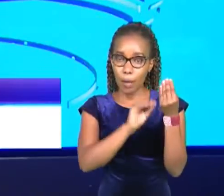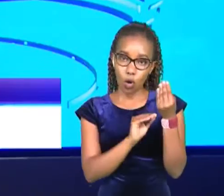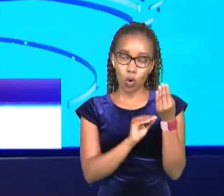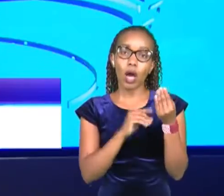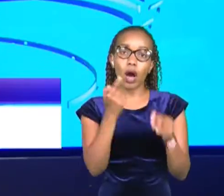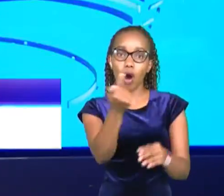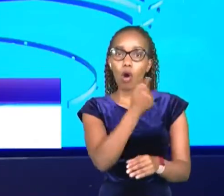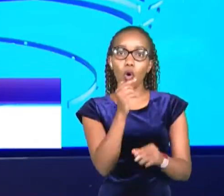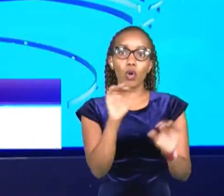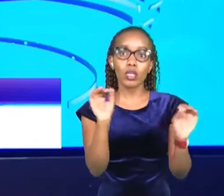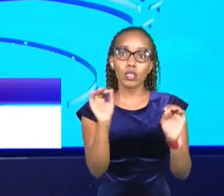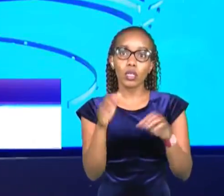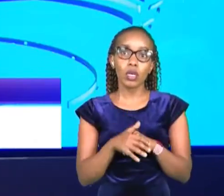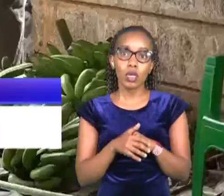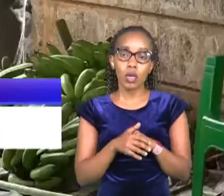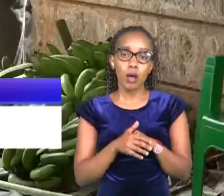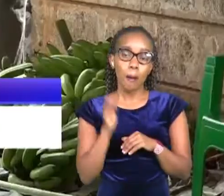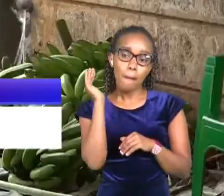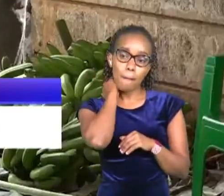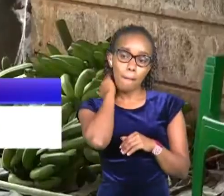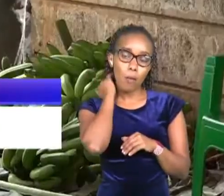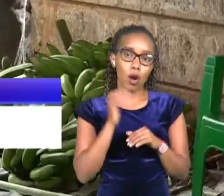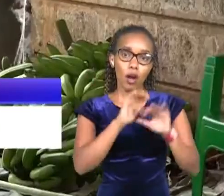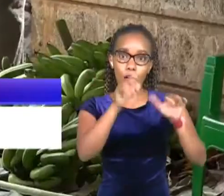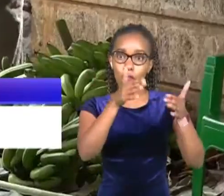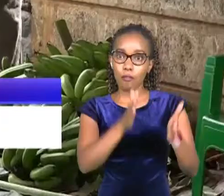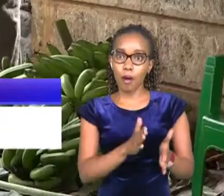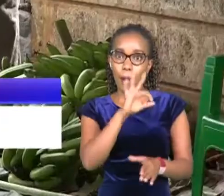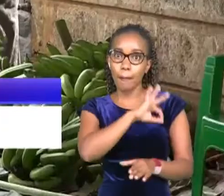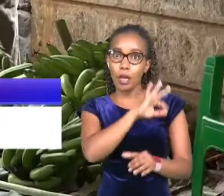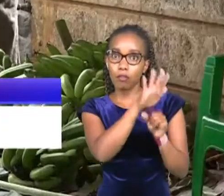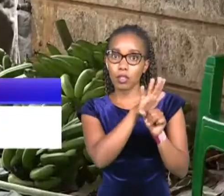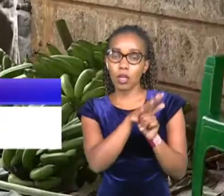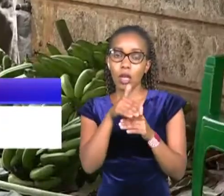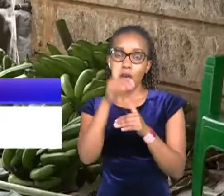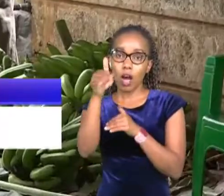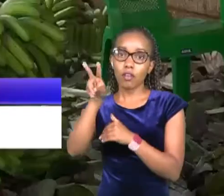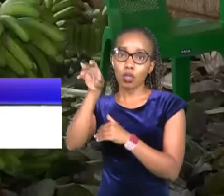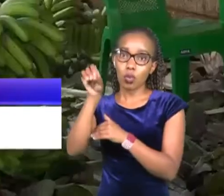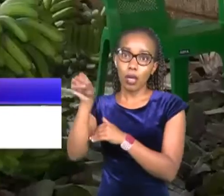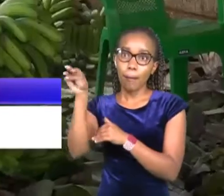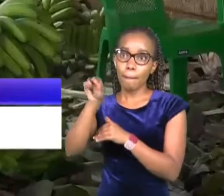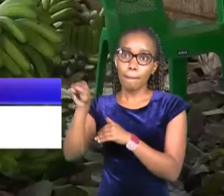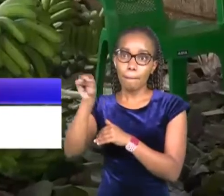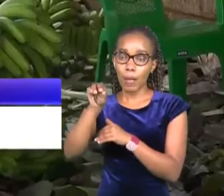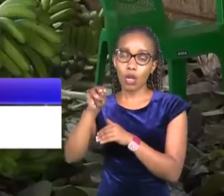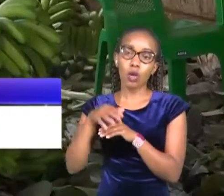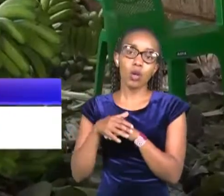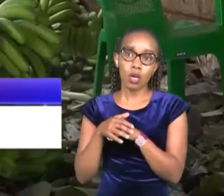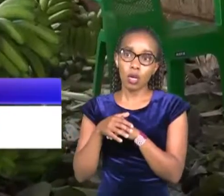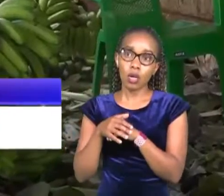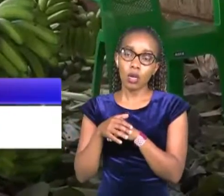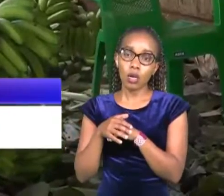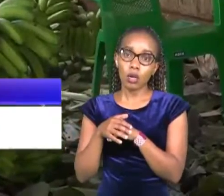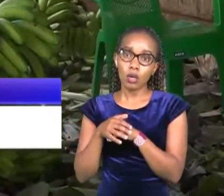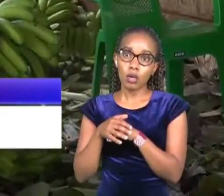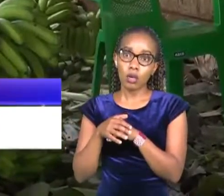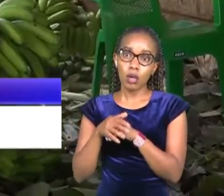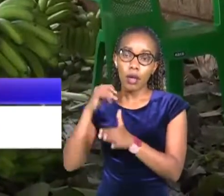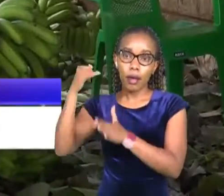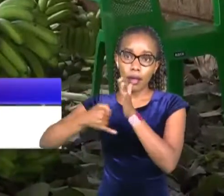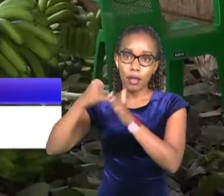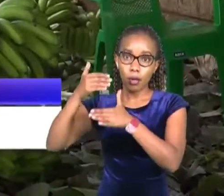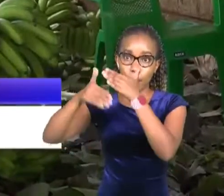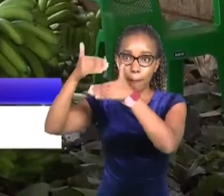as a result muranga farmers will now rip big after a 20 million facility was set up in the county to help in their